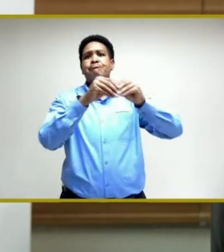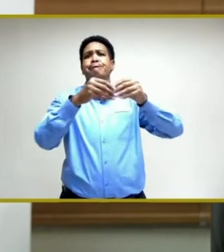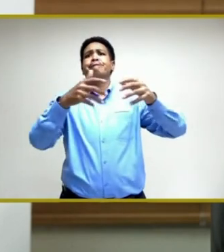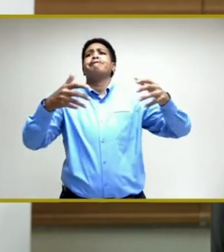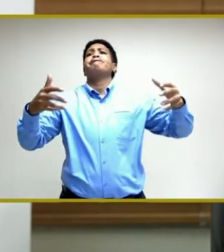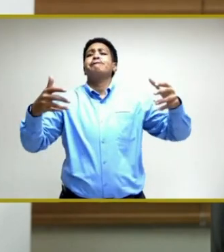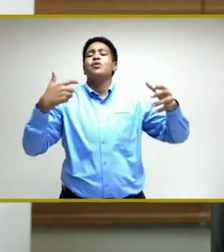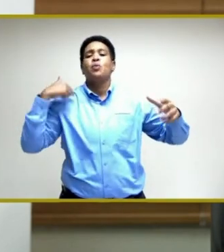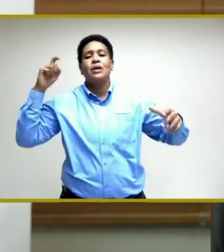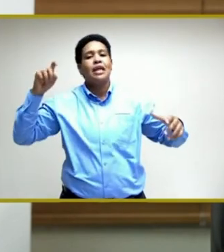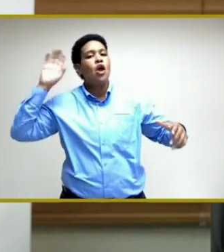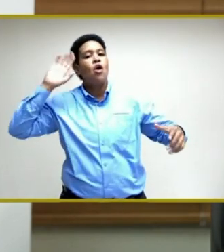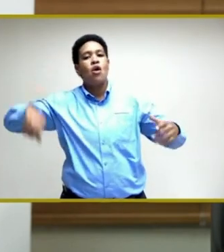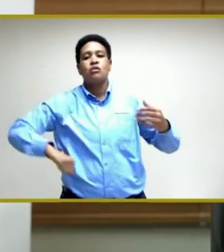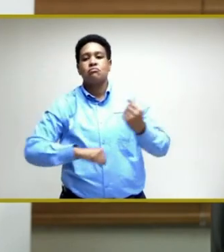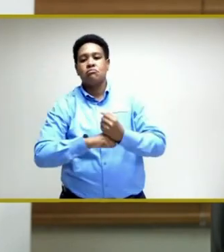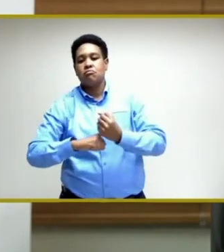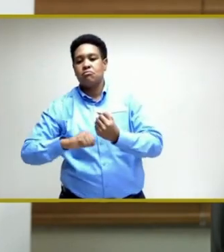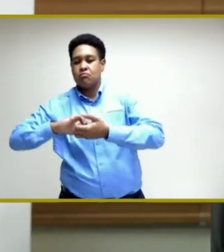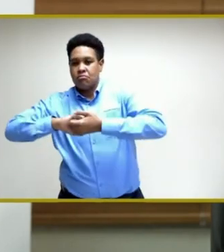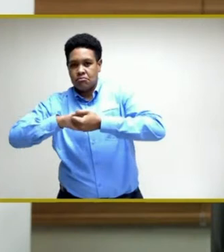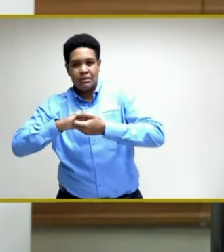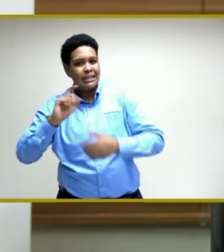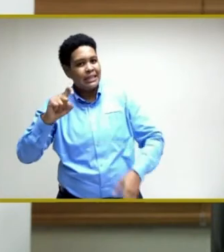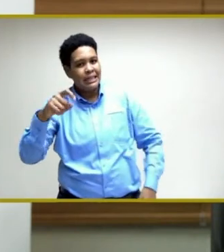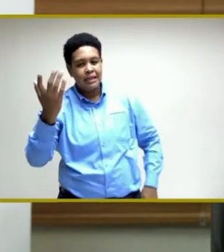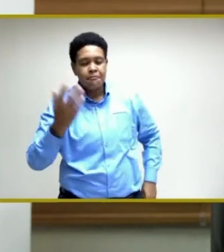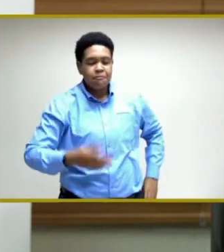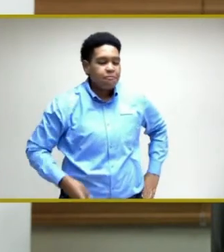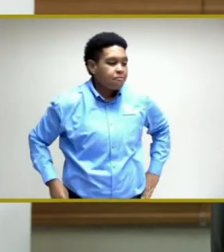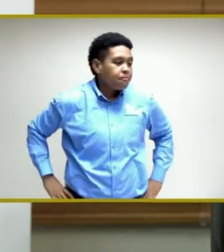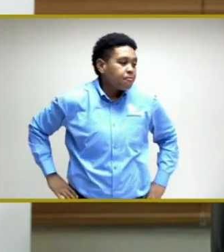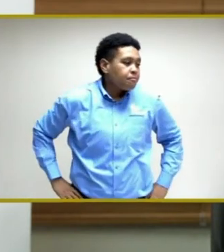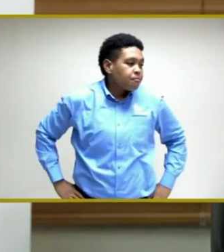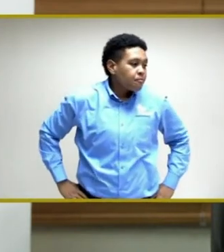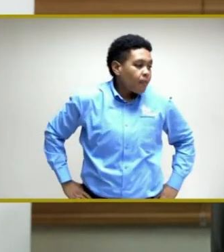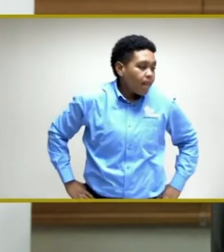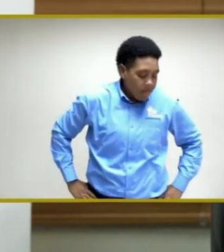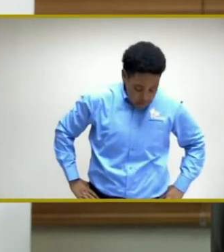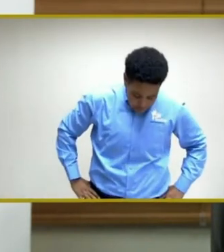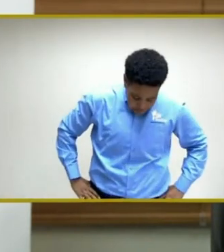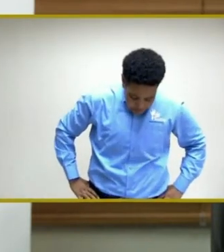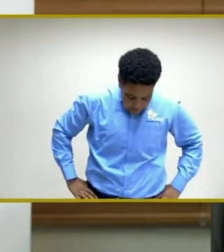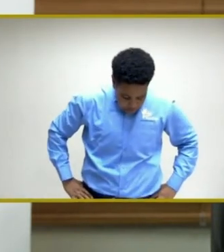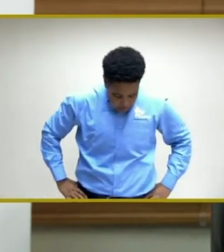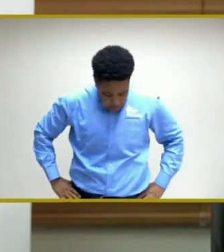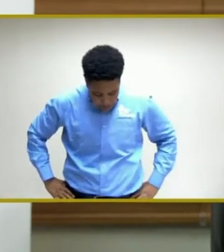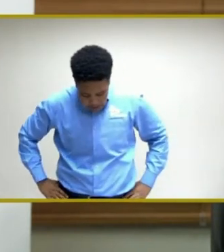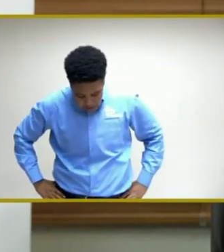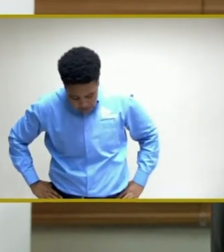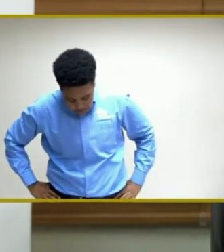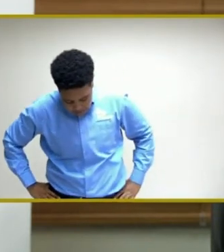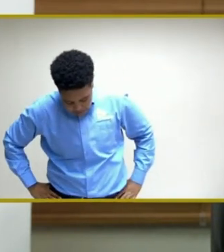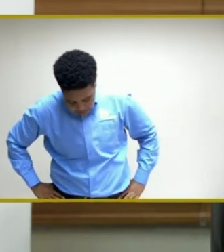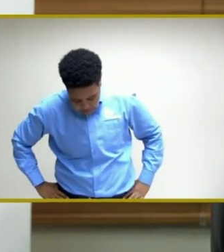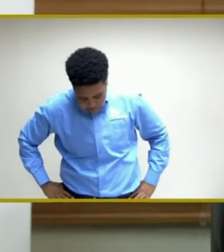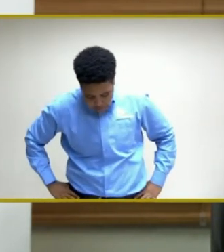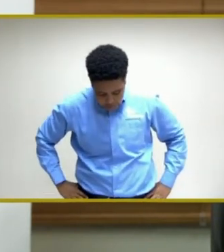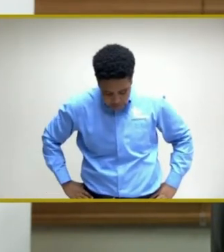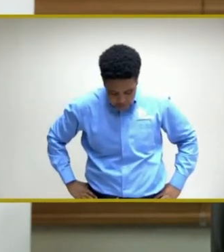need all hands on deck. We will also, on another note,